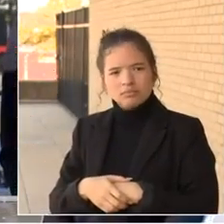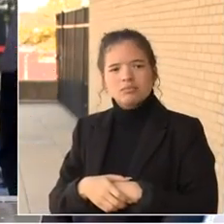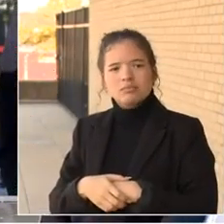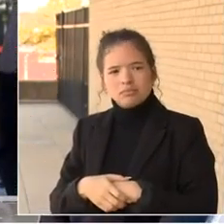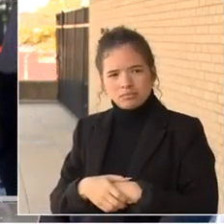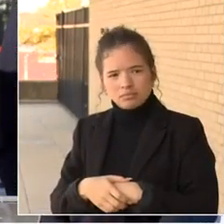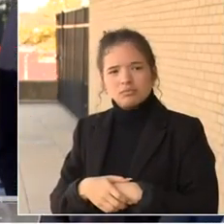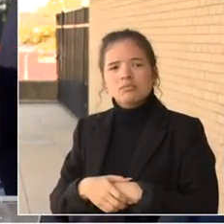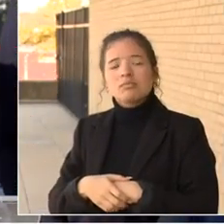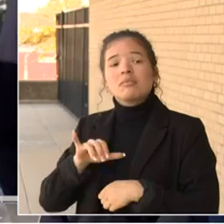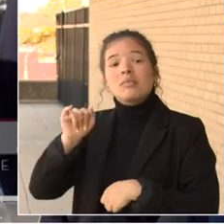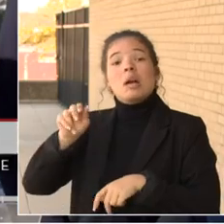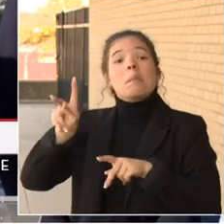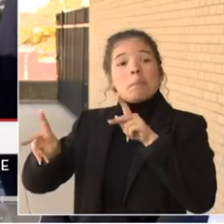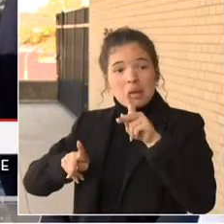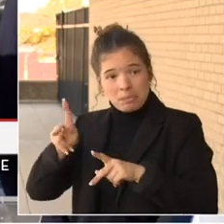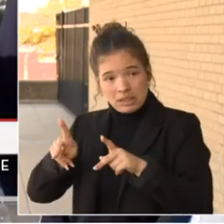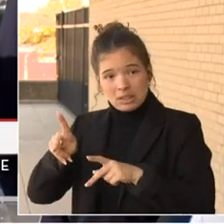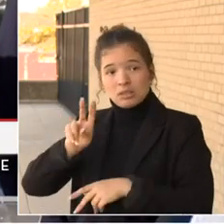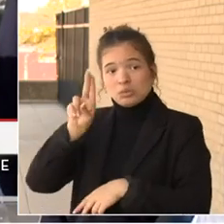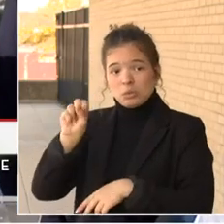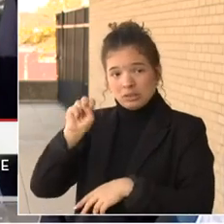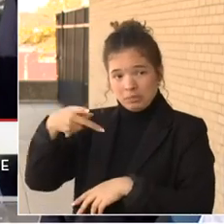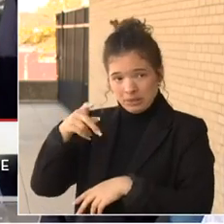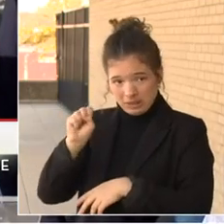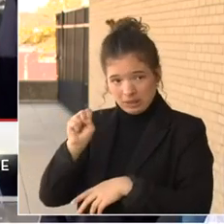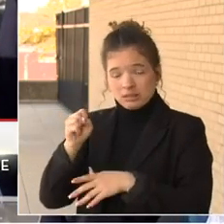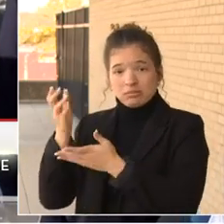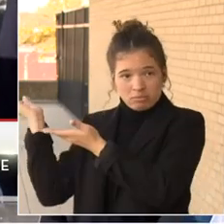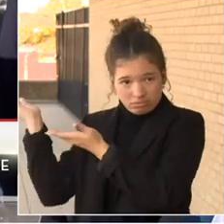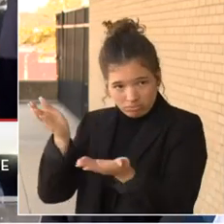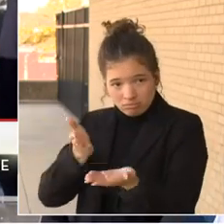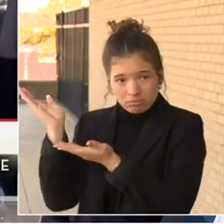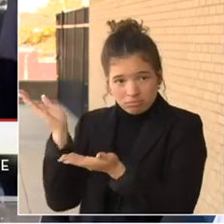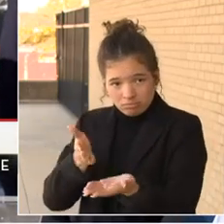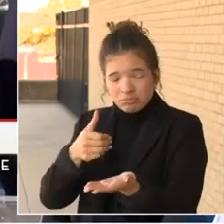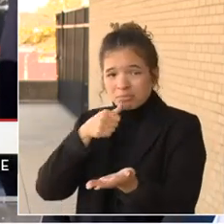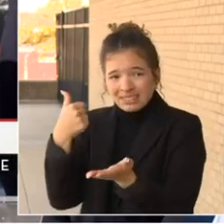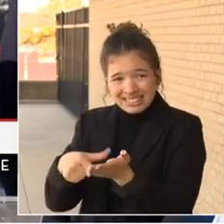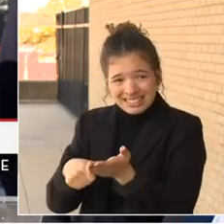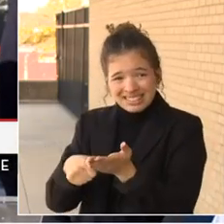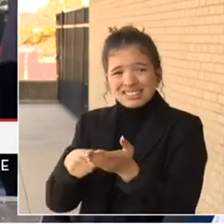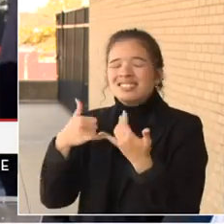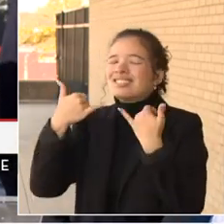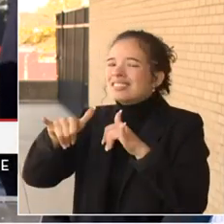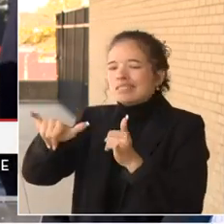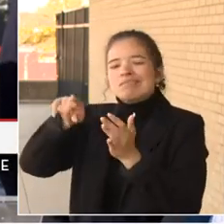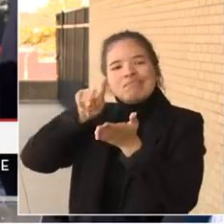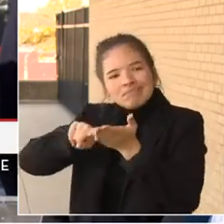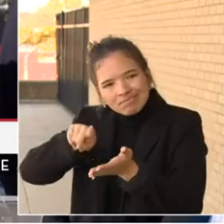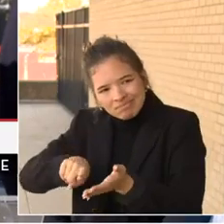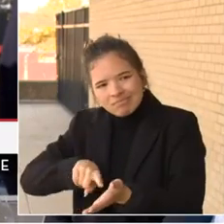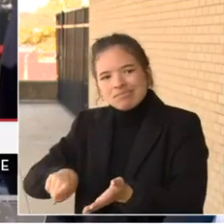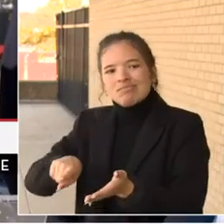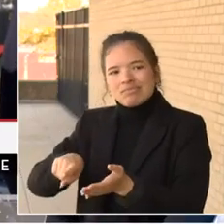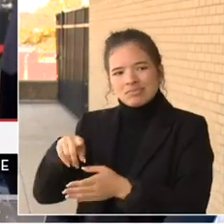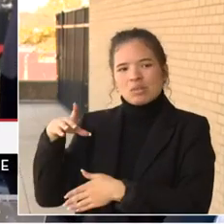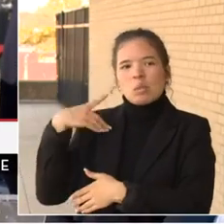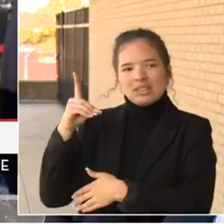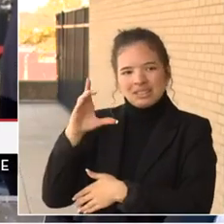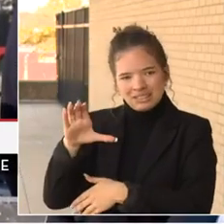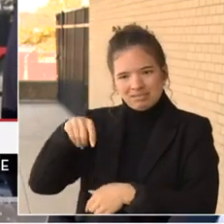carriers goes, uh, that is, those are active and ongoing investigations here in the Washington division, and they are priority cases for us.